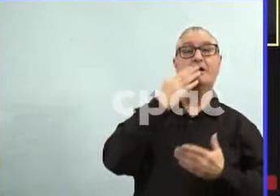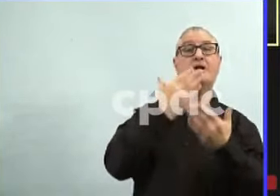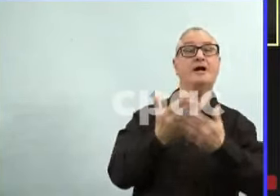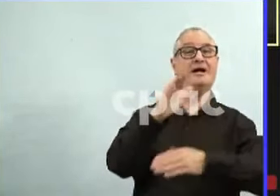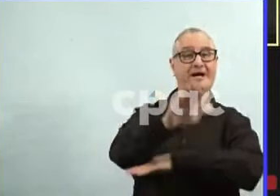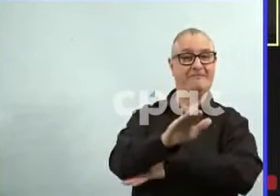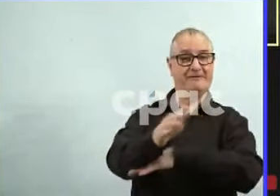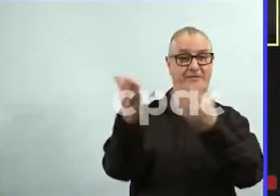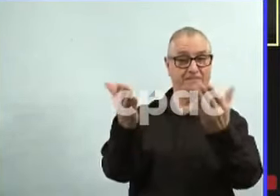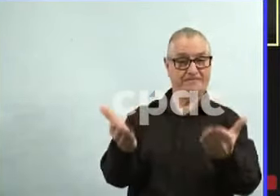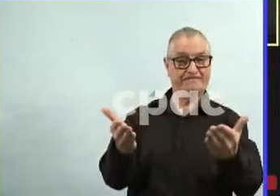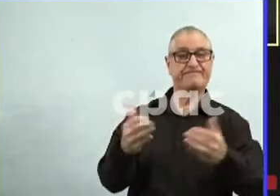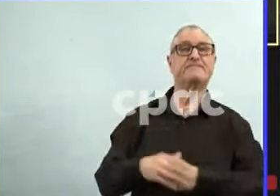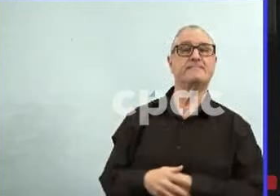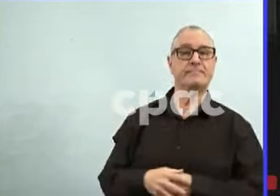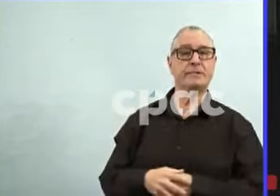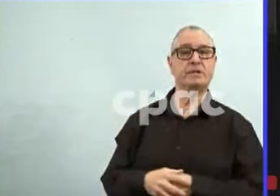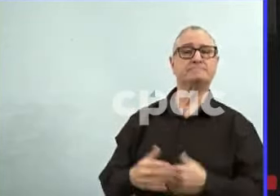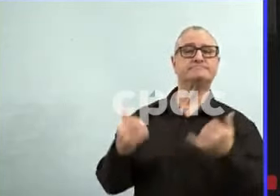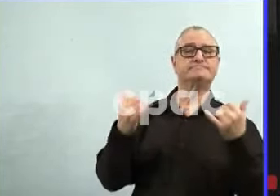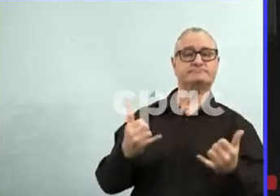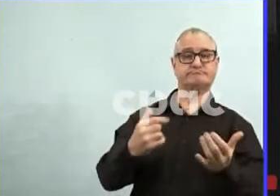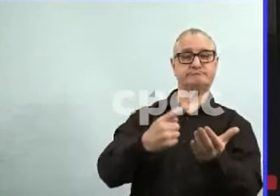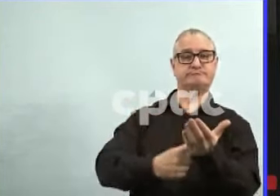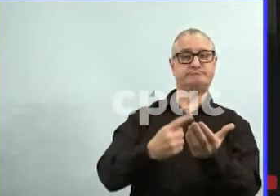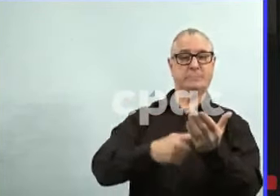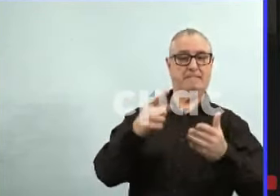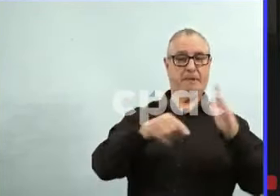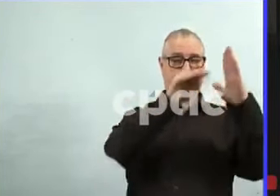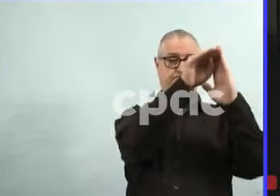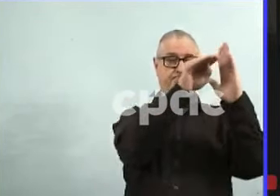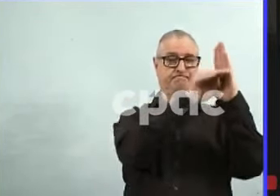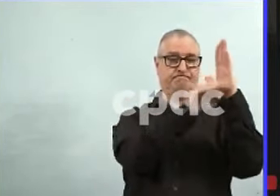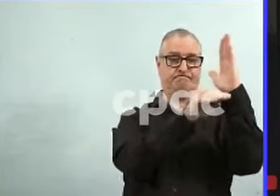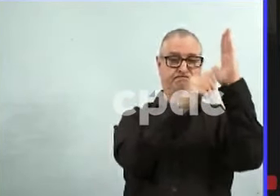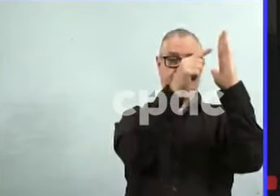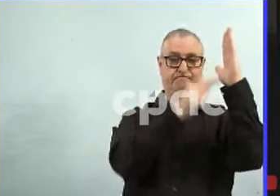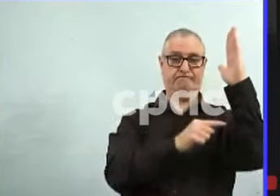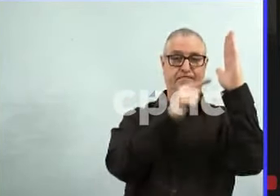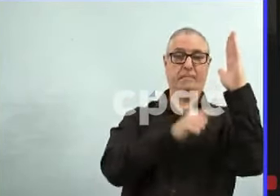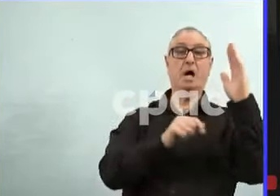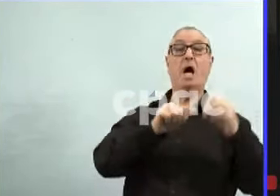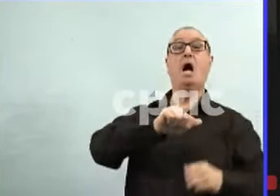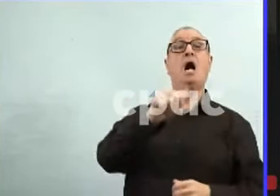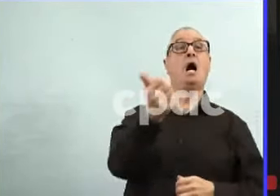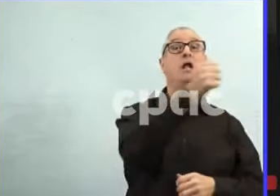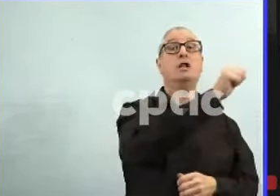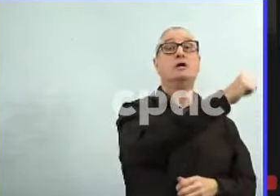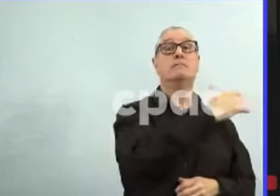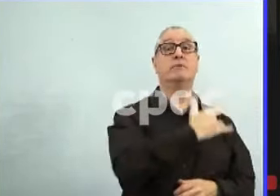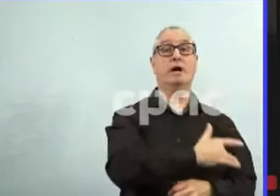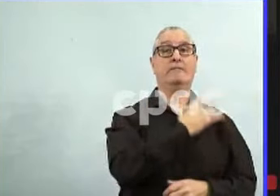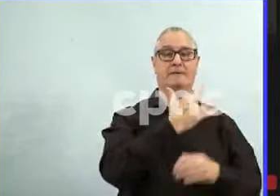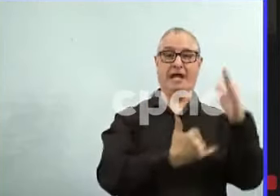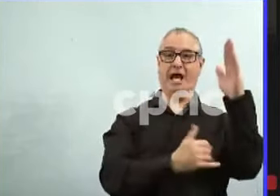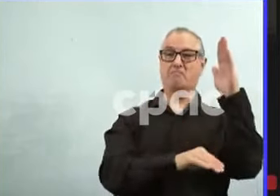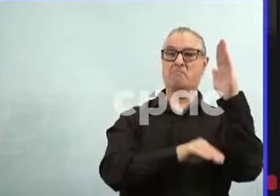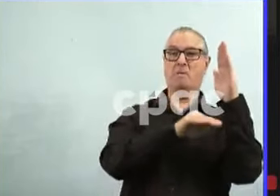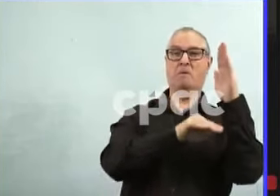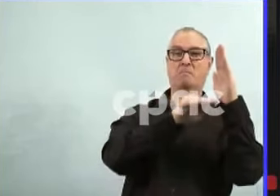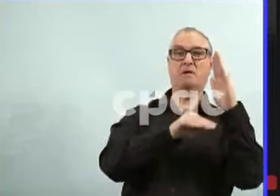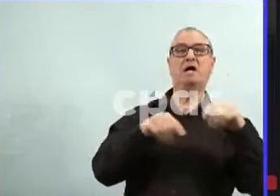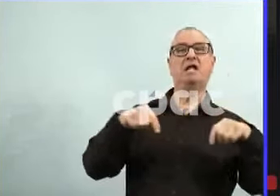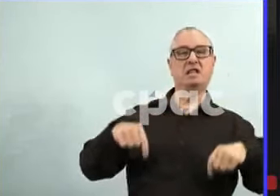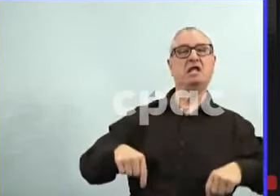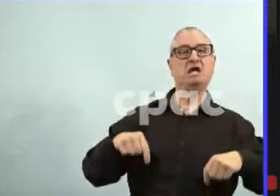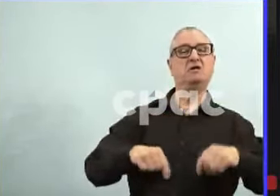on restrictions. With so many provinces lifting restrictions, including ours, there's been a bit of a